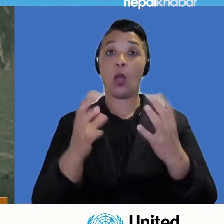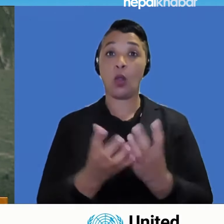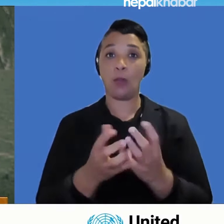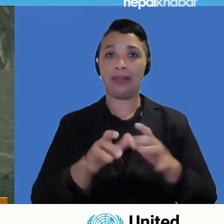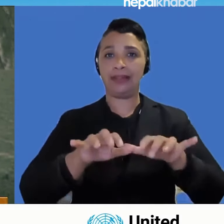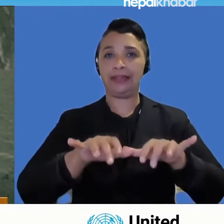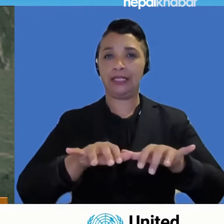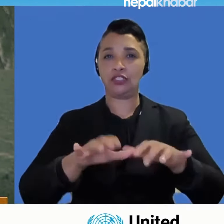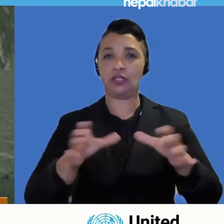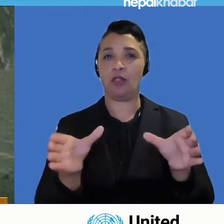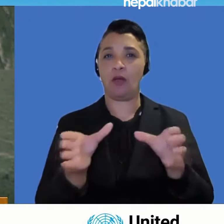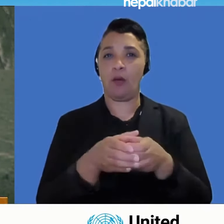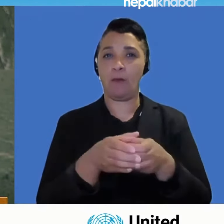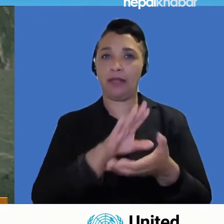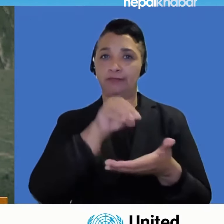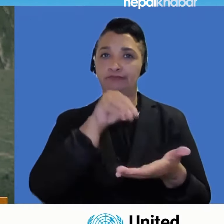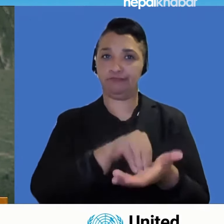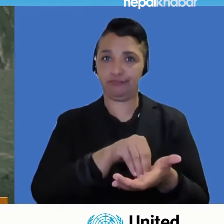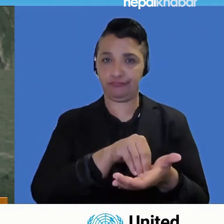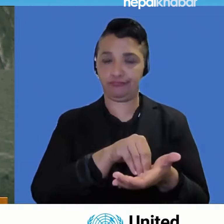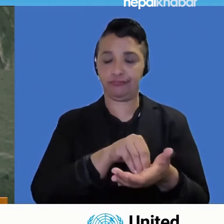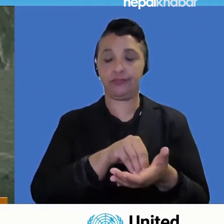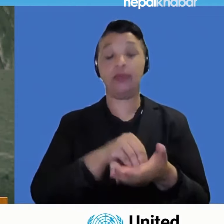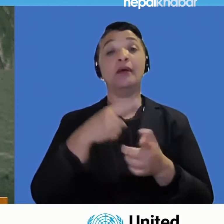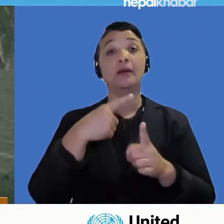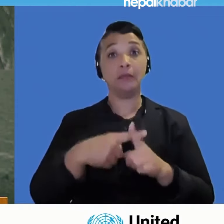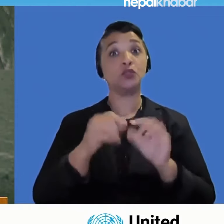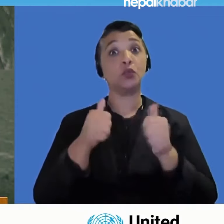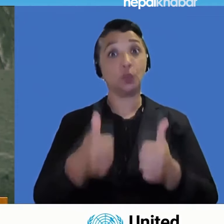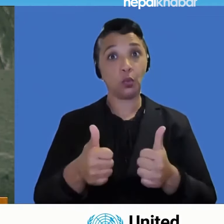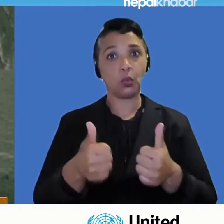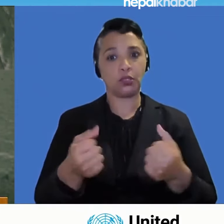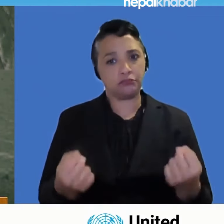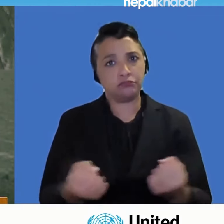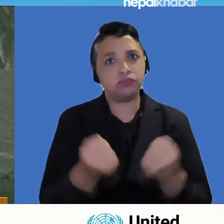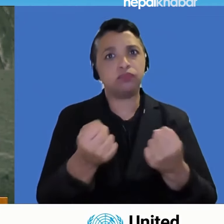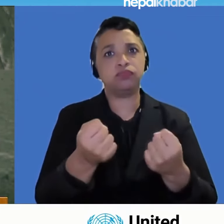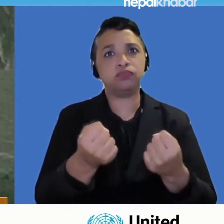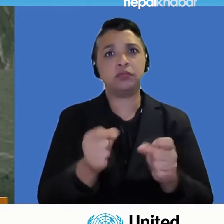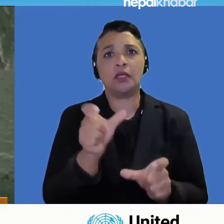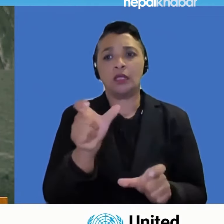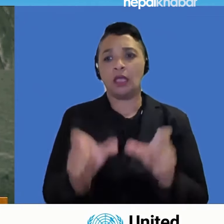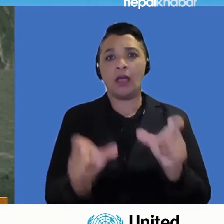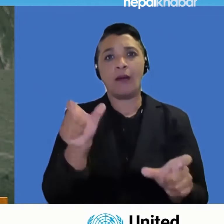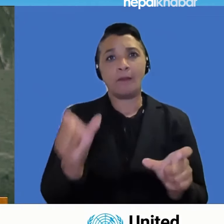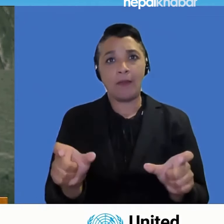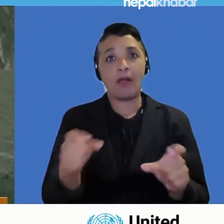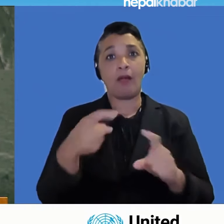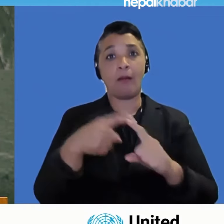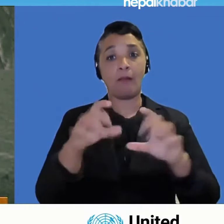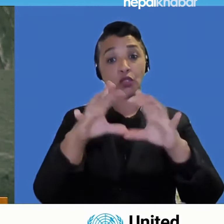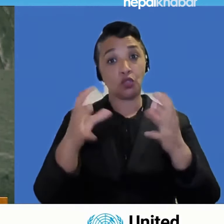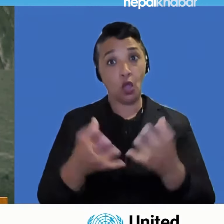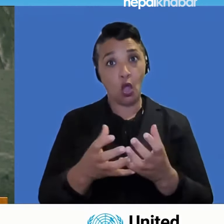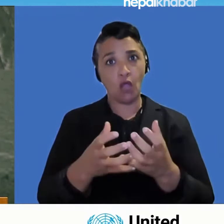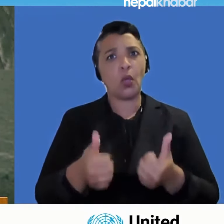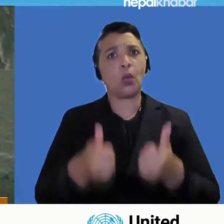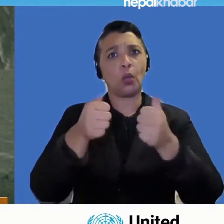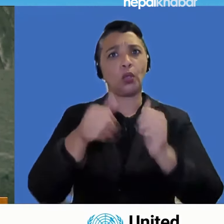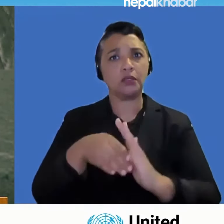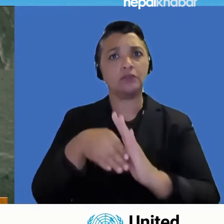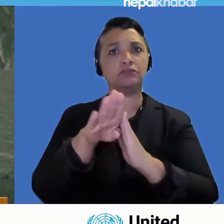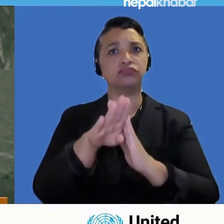effective implementation for the well-being of the people and planet. Mr. President, the Pact